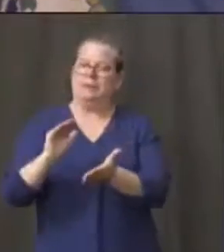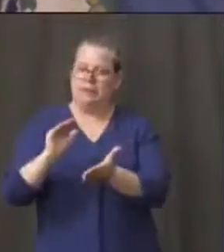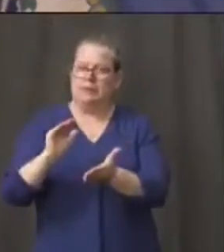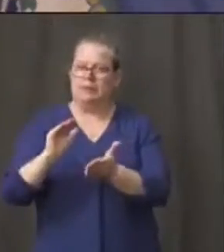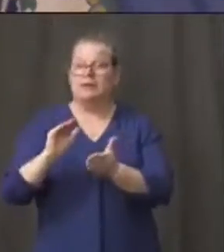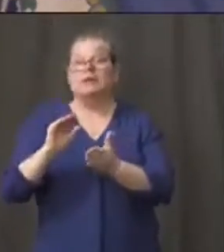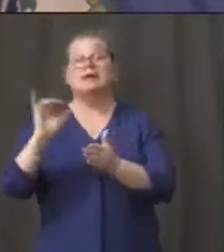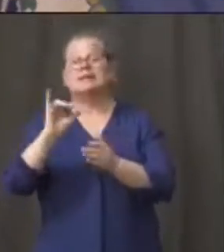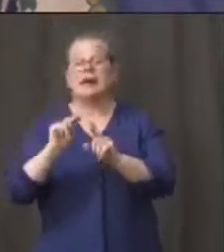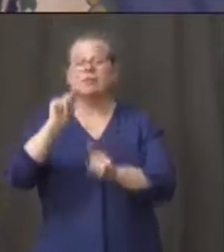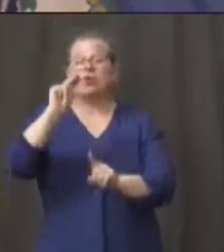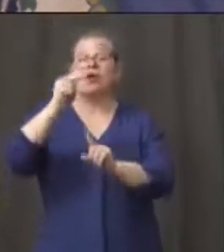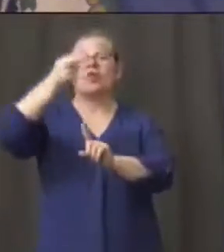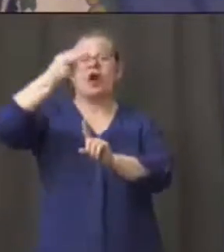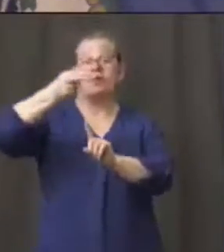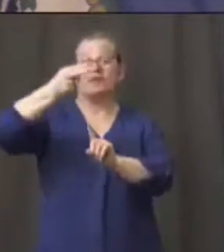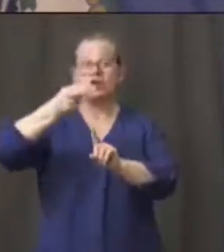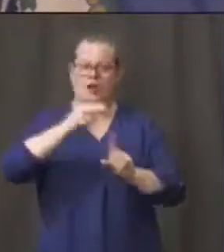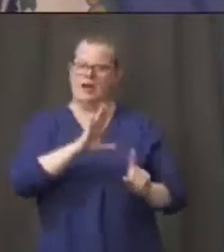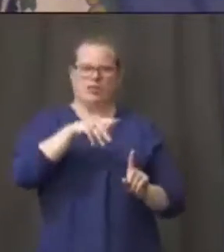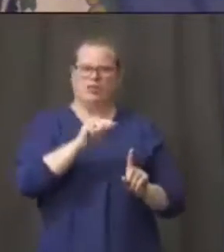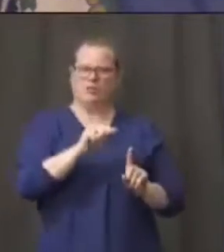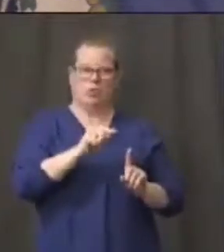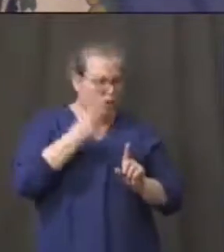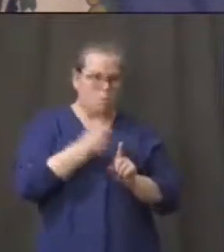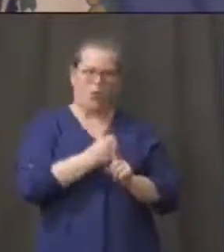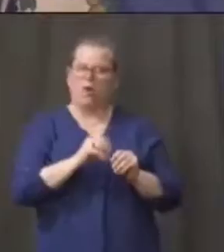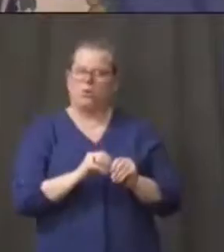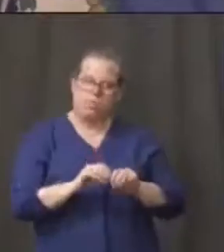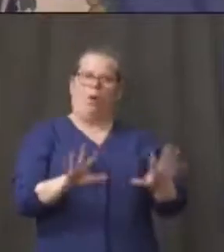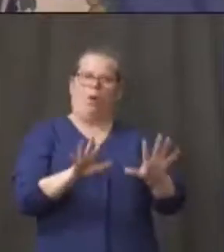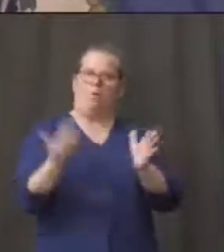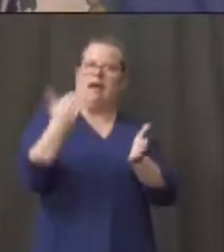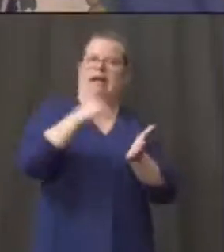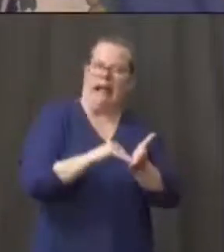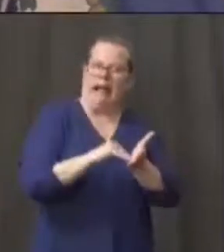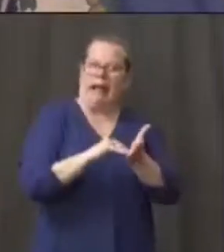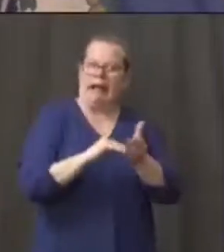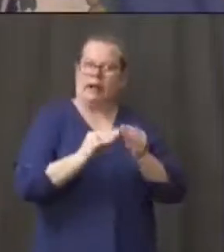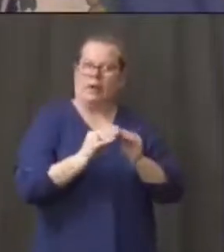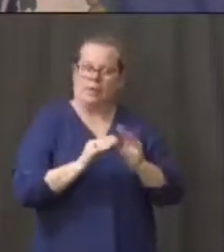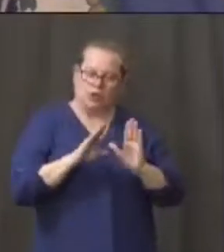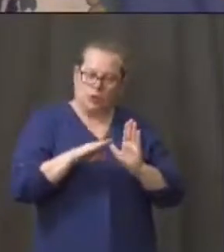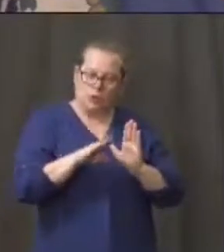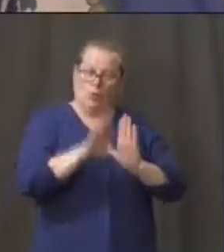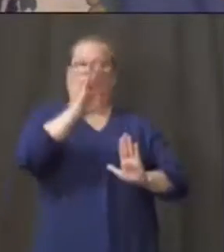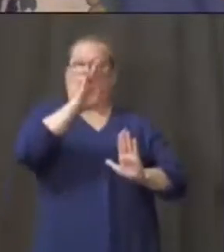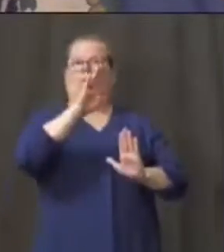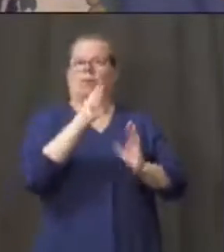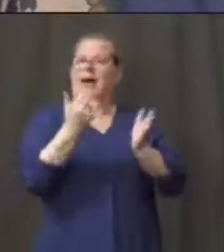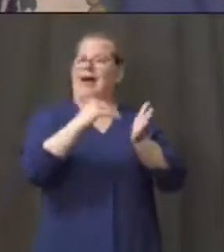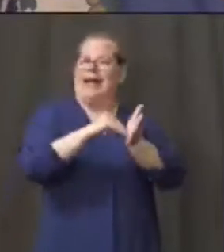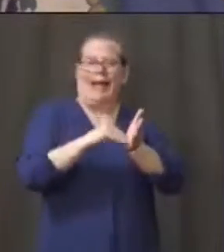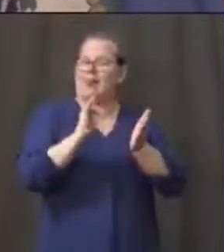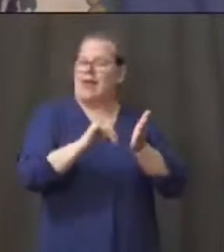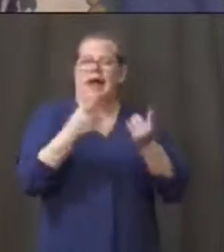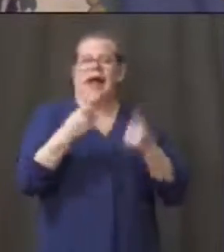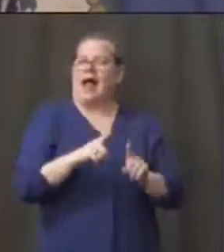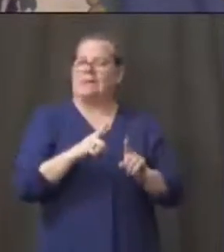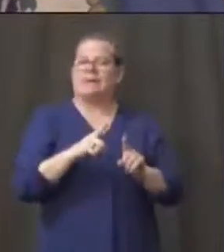Obviously Bridgeport was a flare-up so you're going to see flare-ups in different parts of you know the state over a period of time.